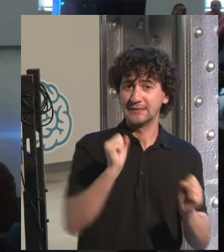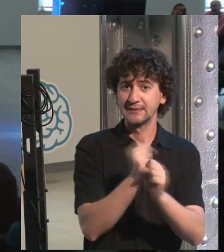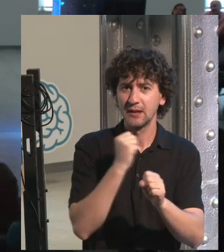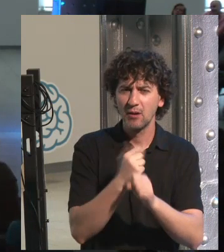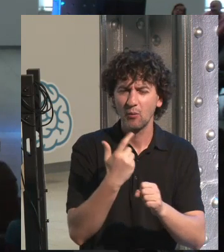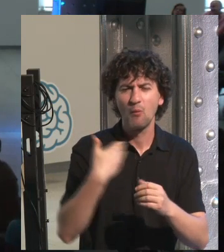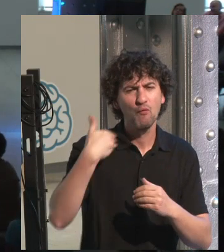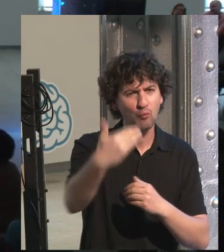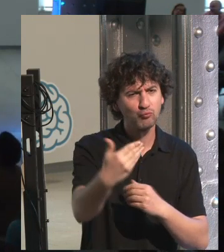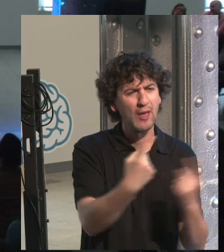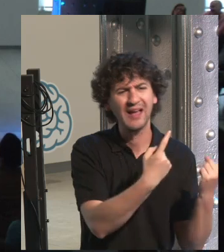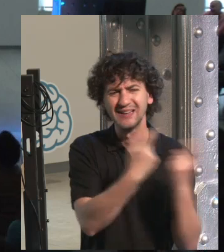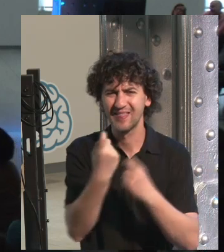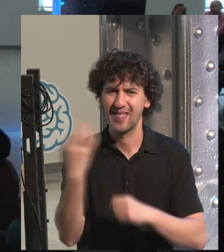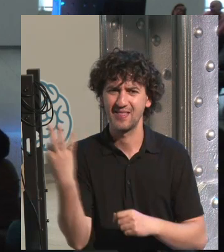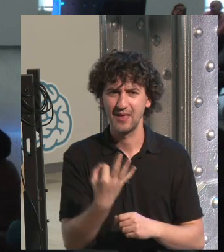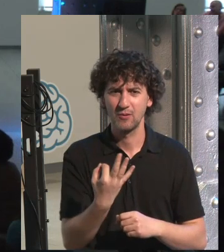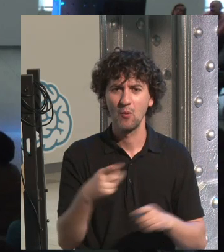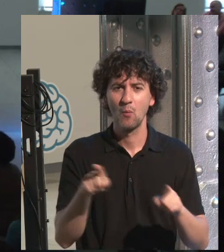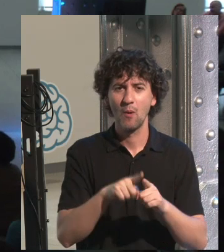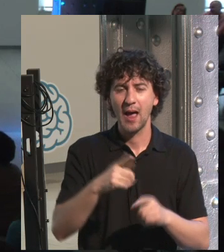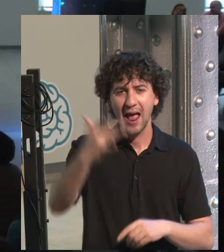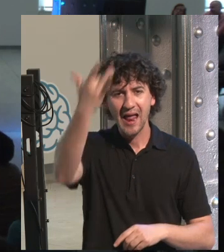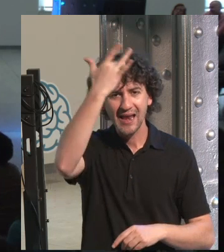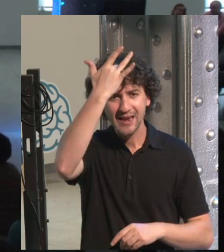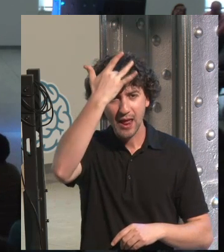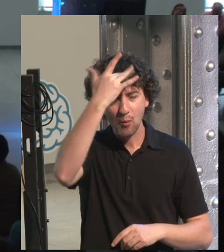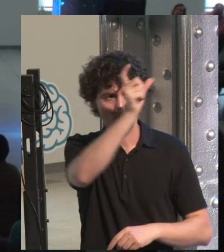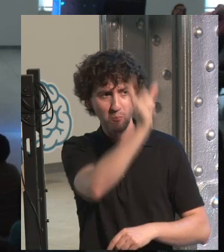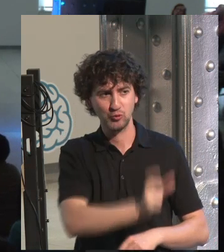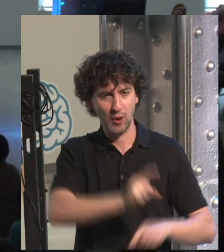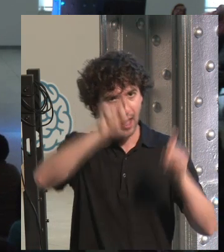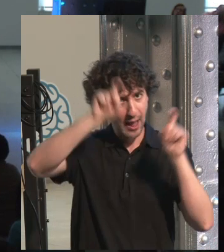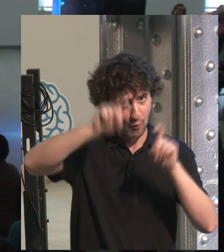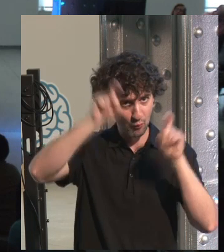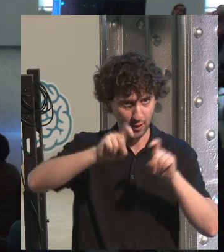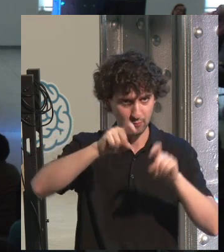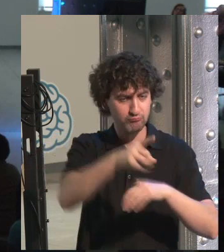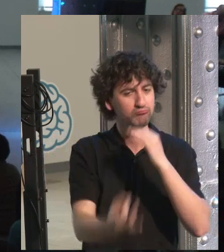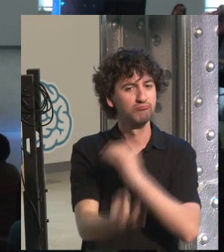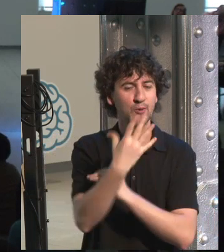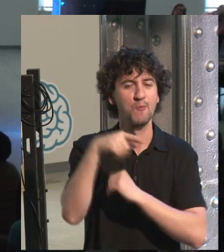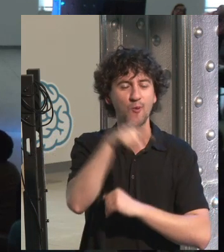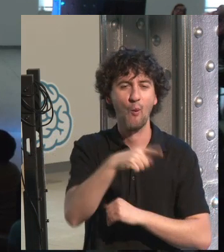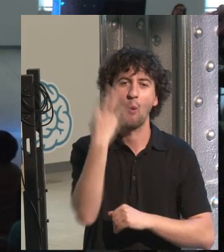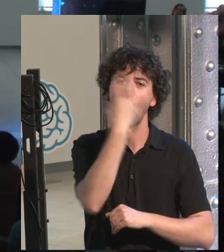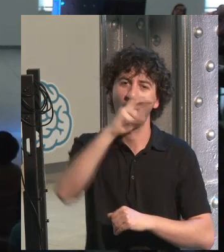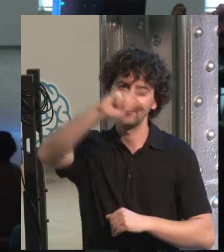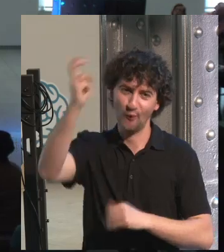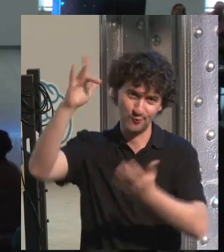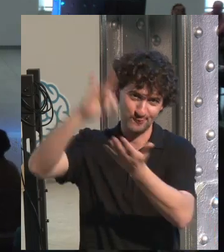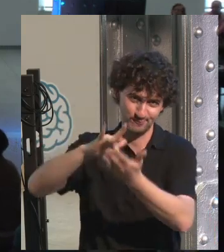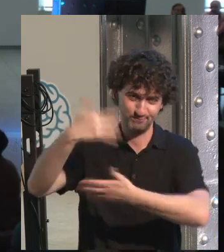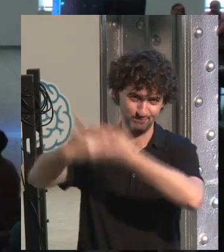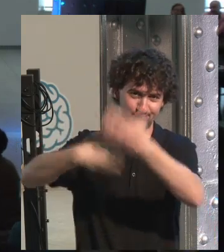job that will become very necessary and is the neuro-teacher, neuro-educator. But this is a story